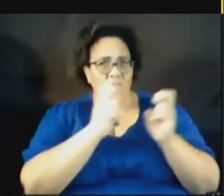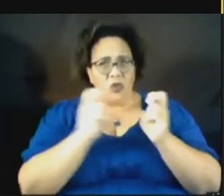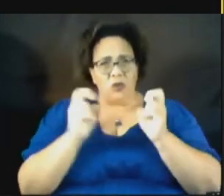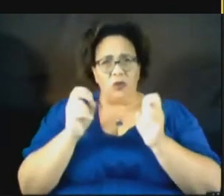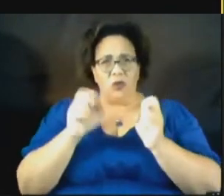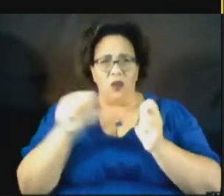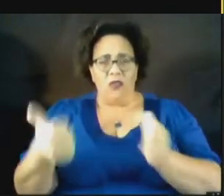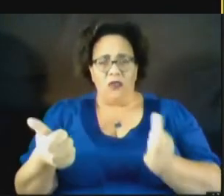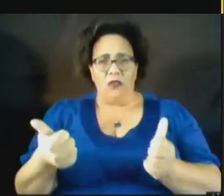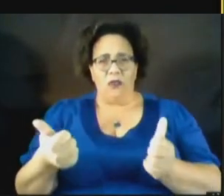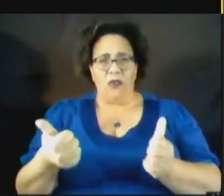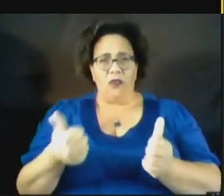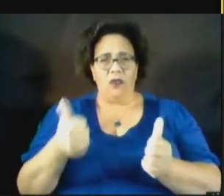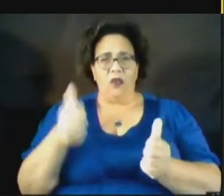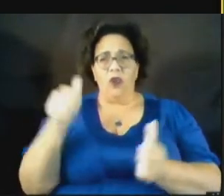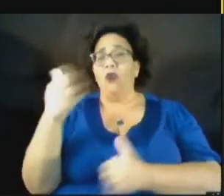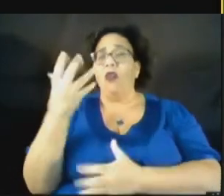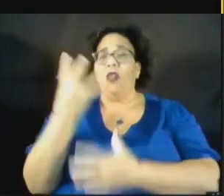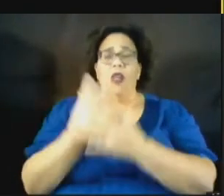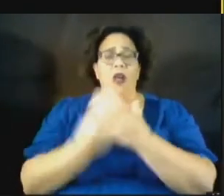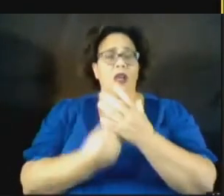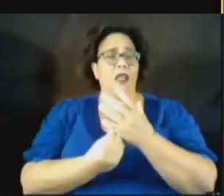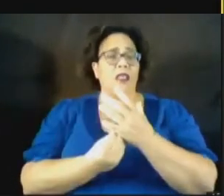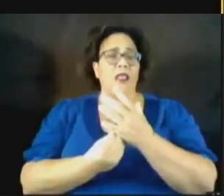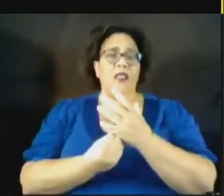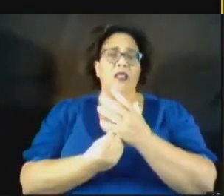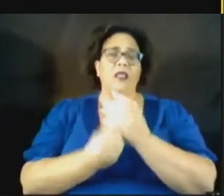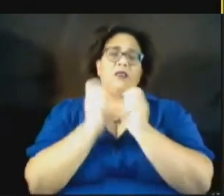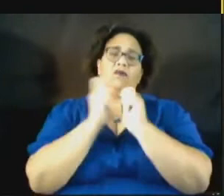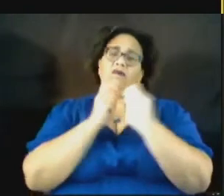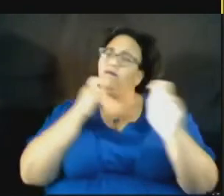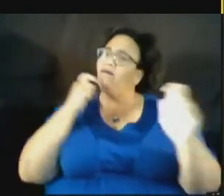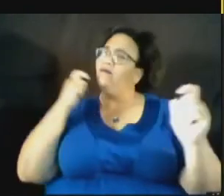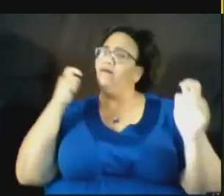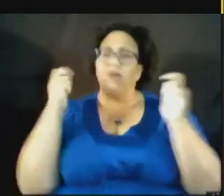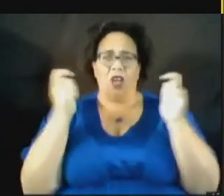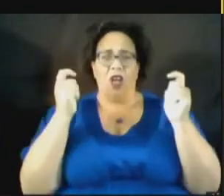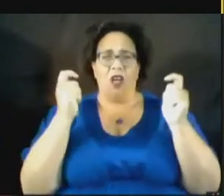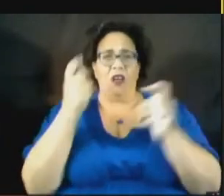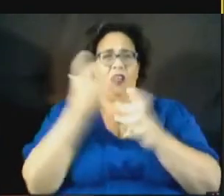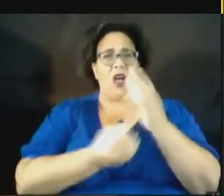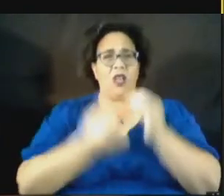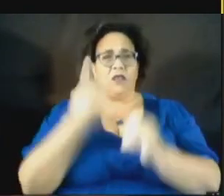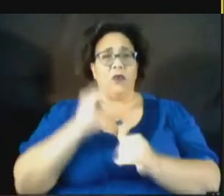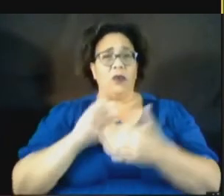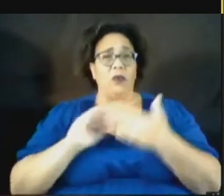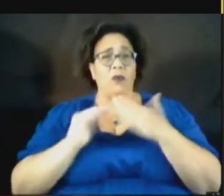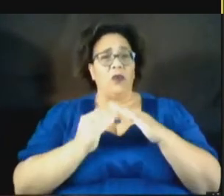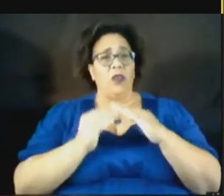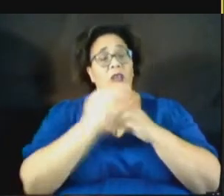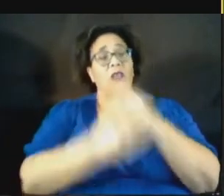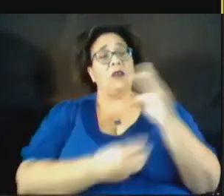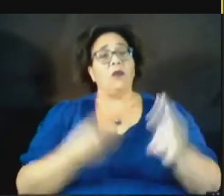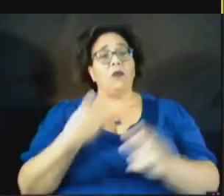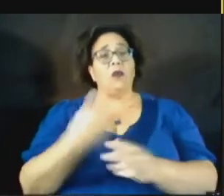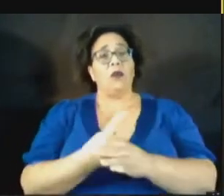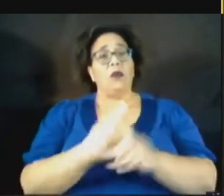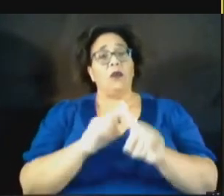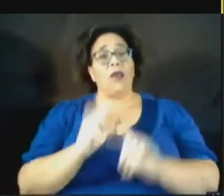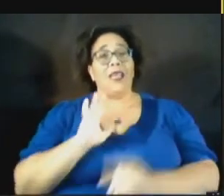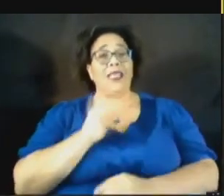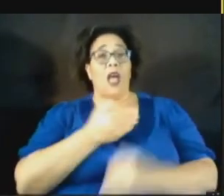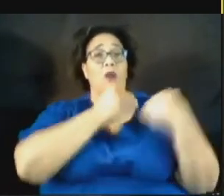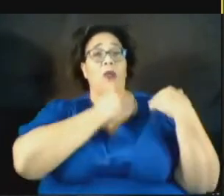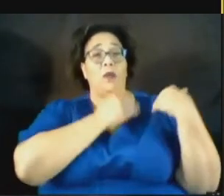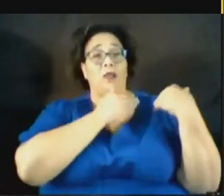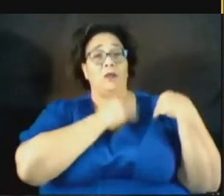Her loss is a monumental loss to our community and to the world. But it is our job to continue